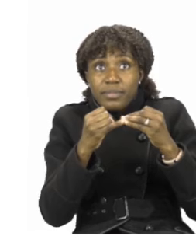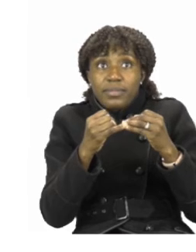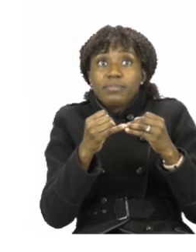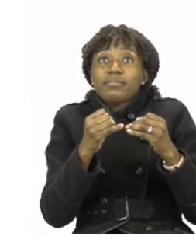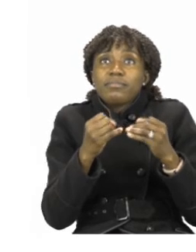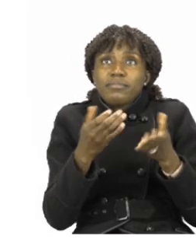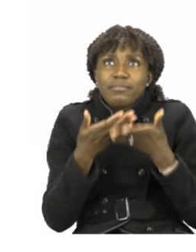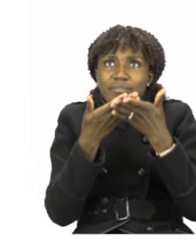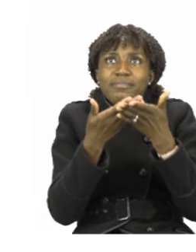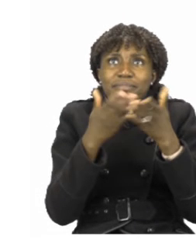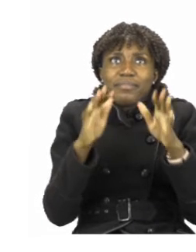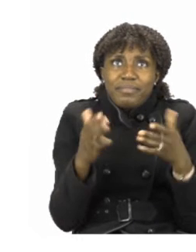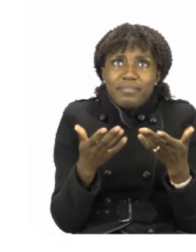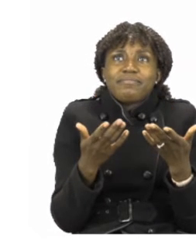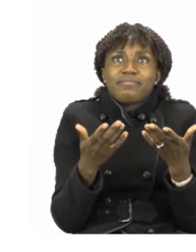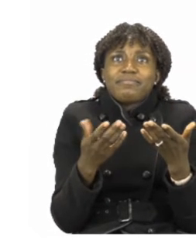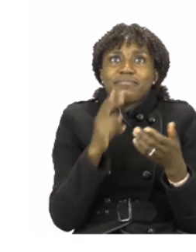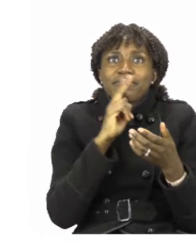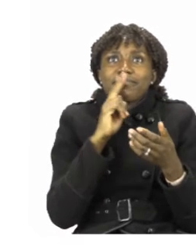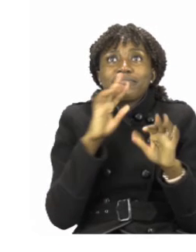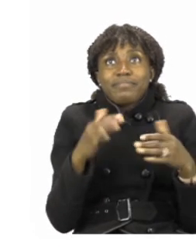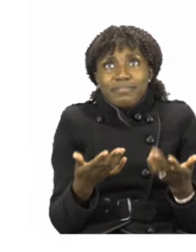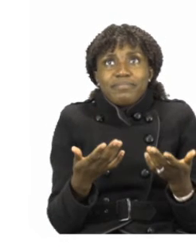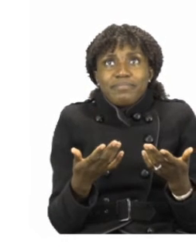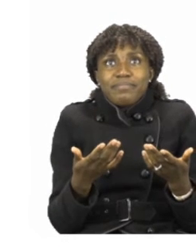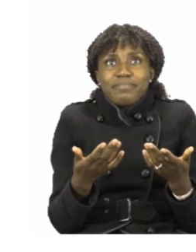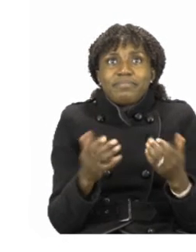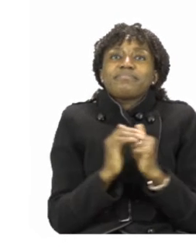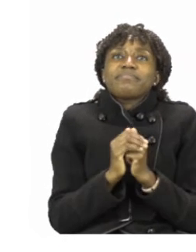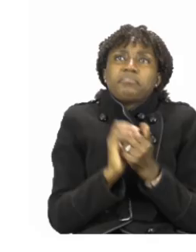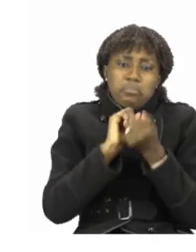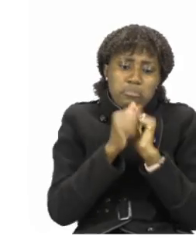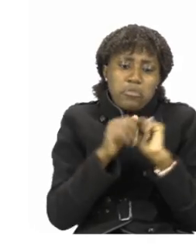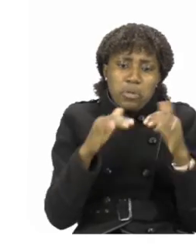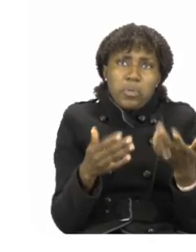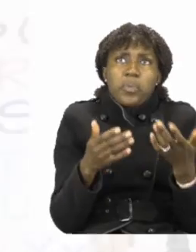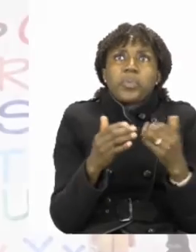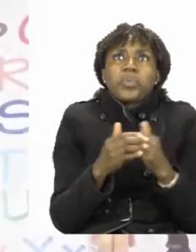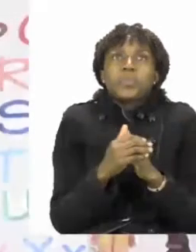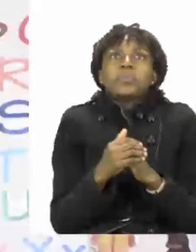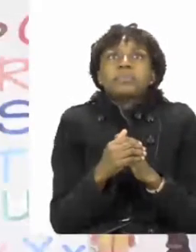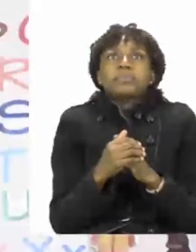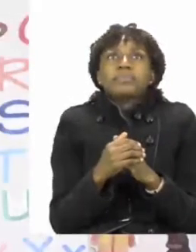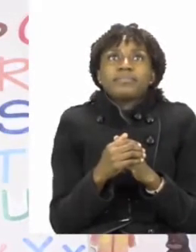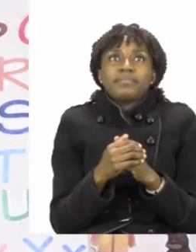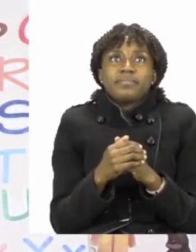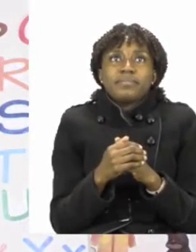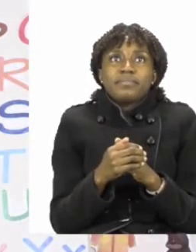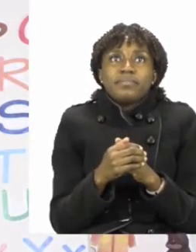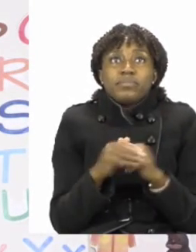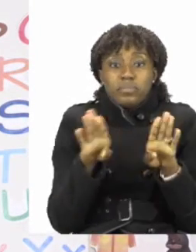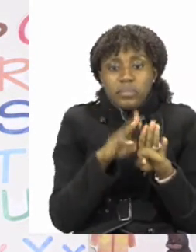we're going to find out how to change these words into Simple Present Tense. Let's take a look at the board.